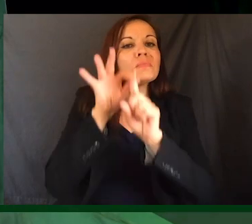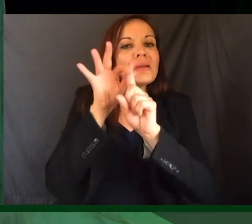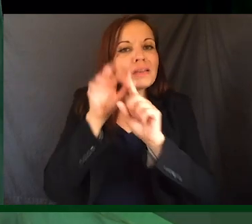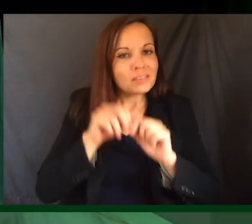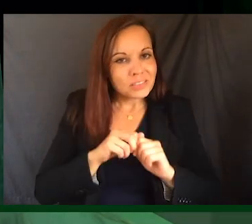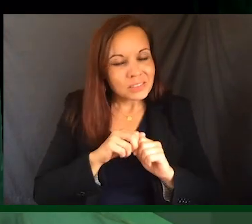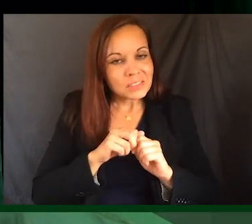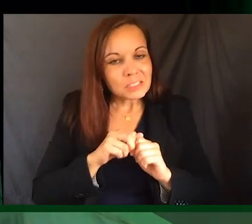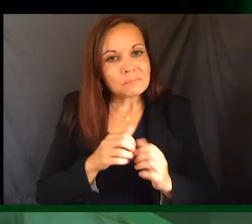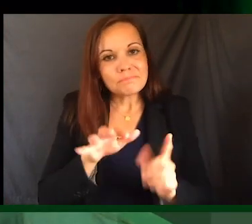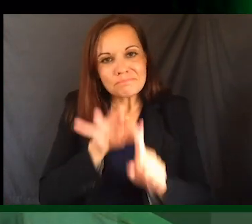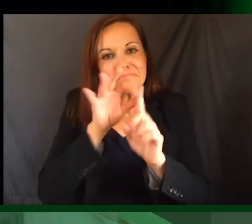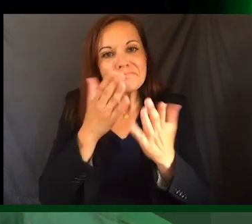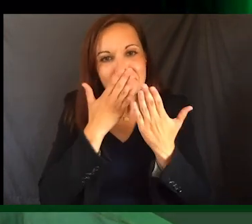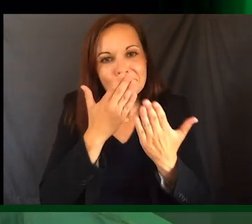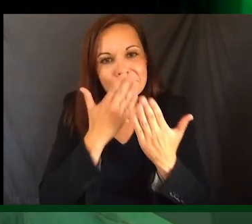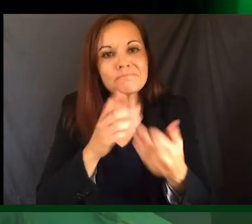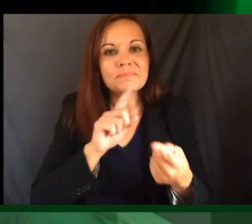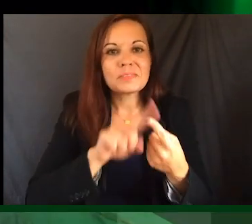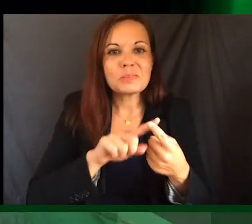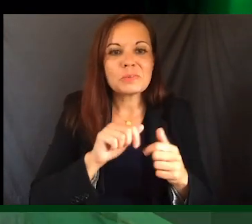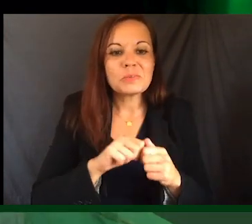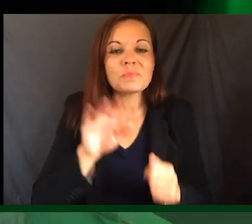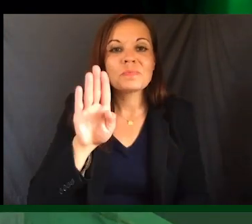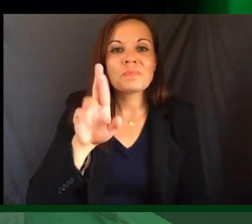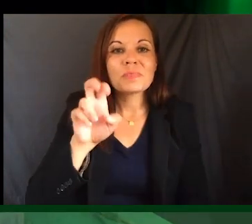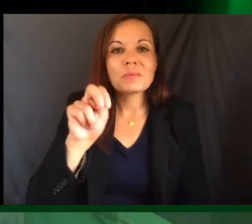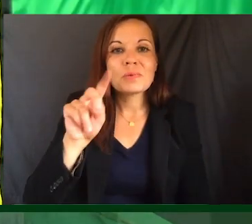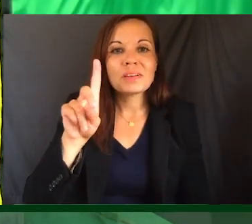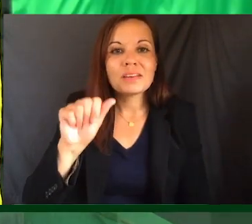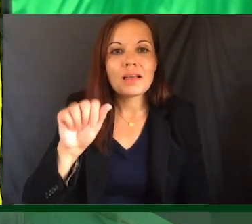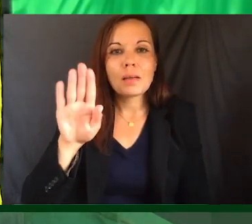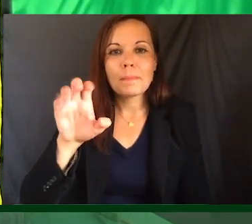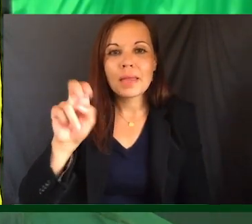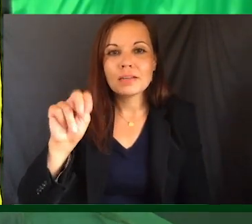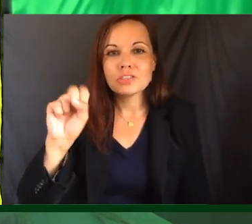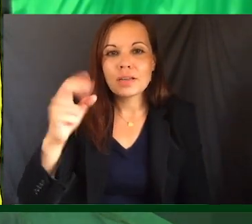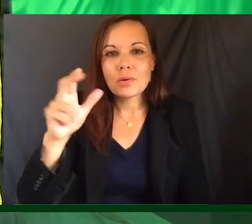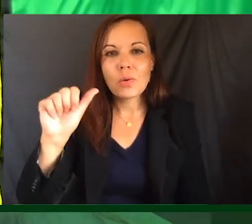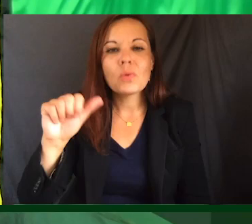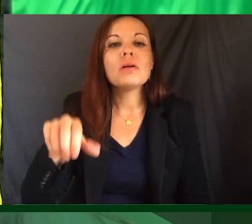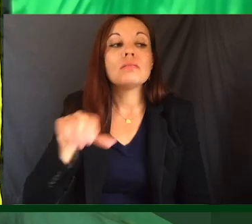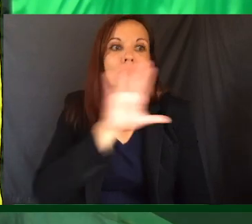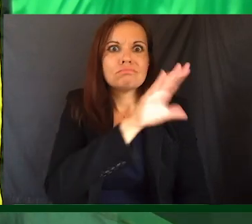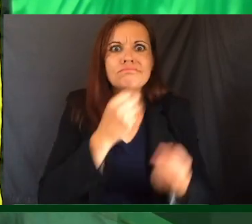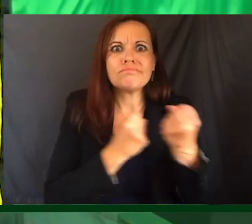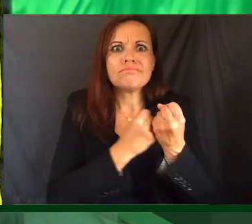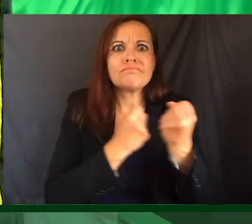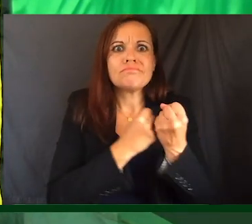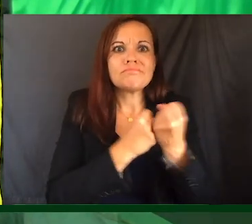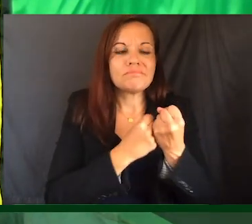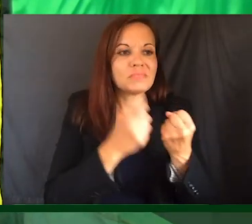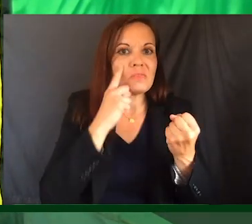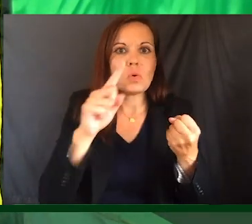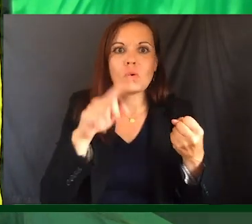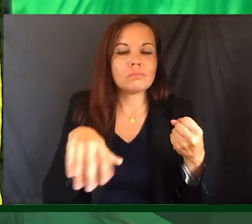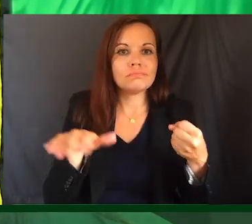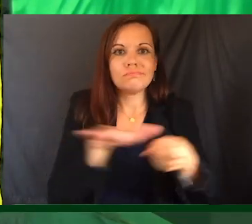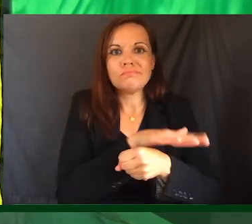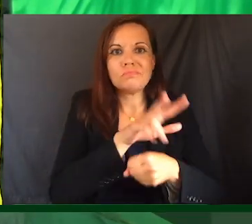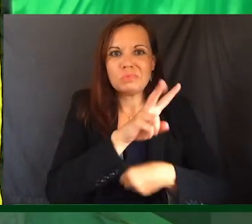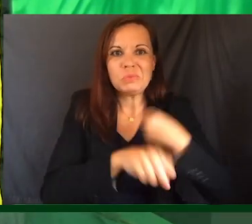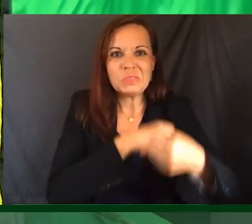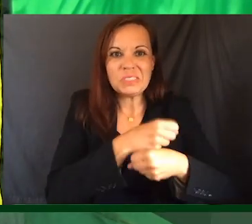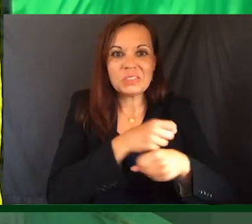special thanks to Brenda Benchato for all her support that she's given me throughout this accounting